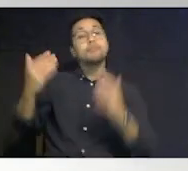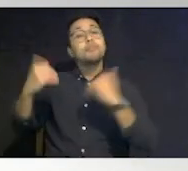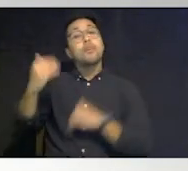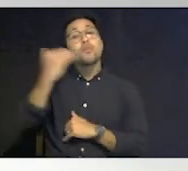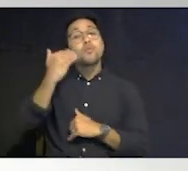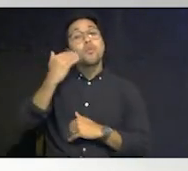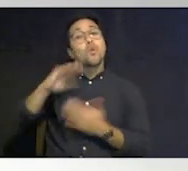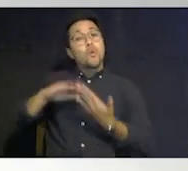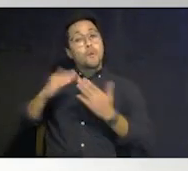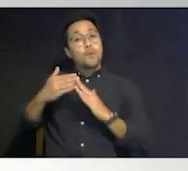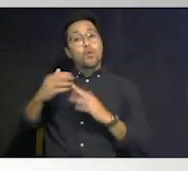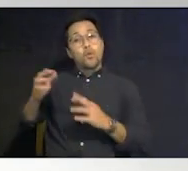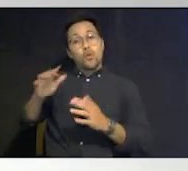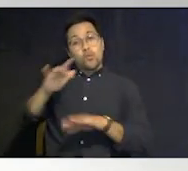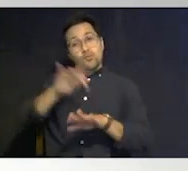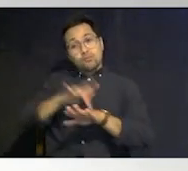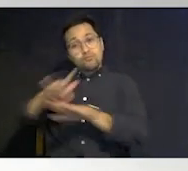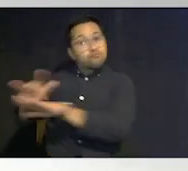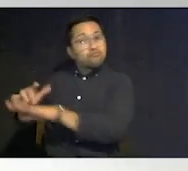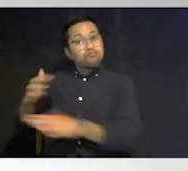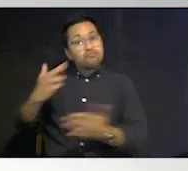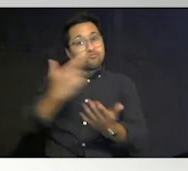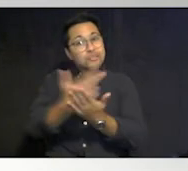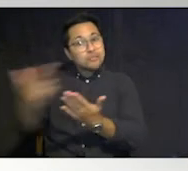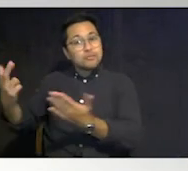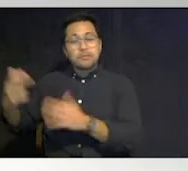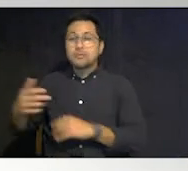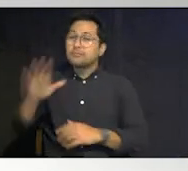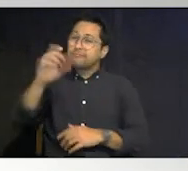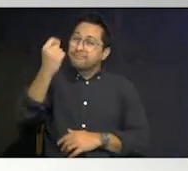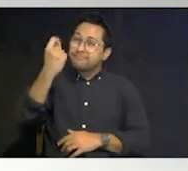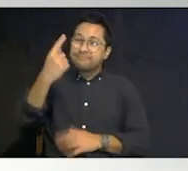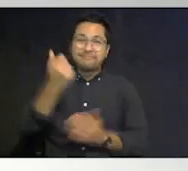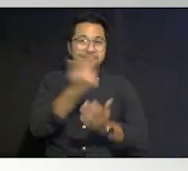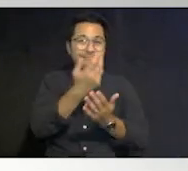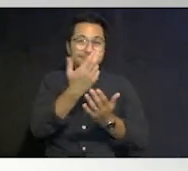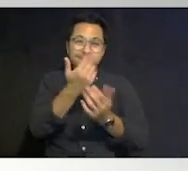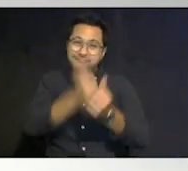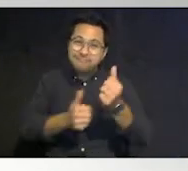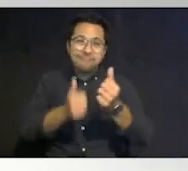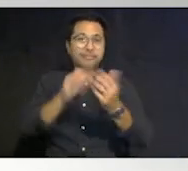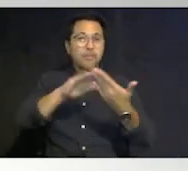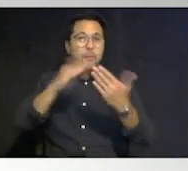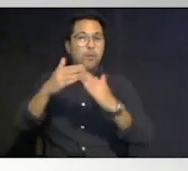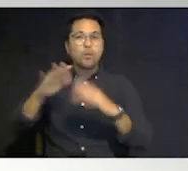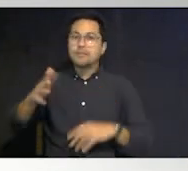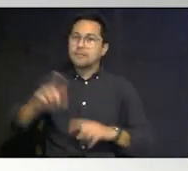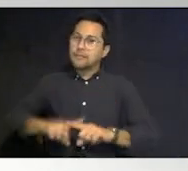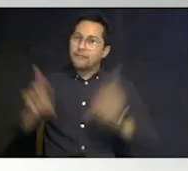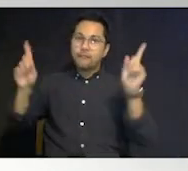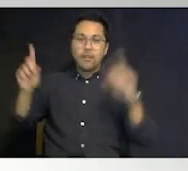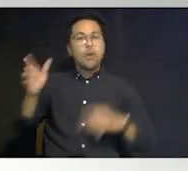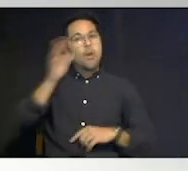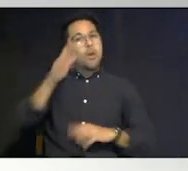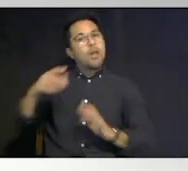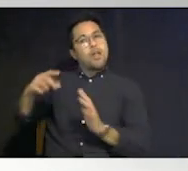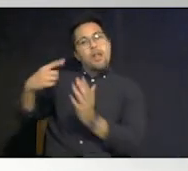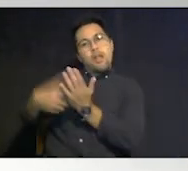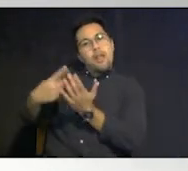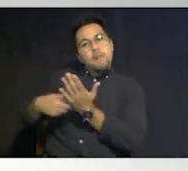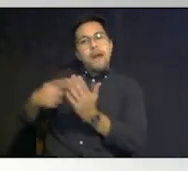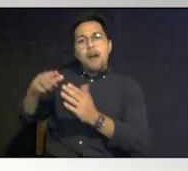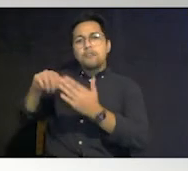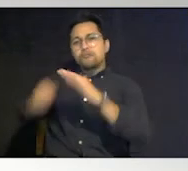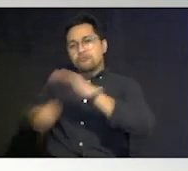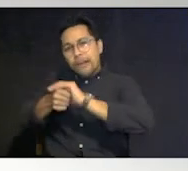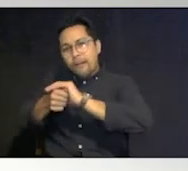and every community is different every every community's resources are different we're going to talk about shelters in a minute some computers